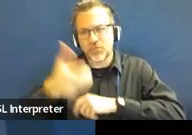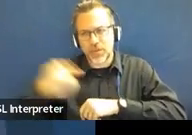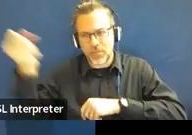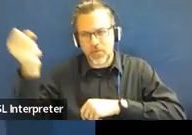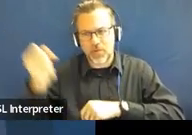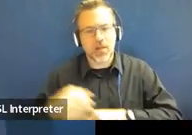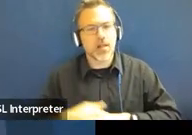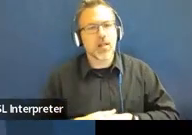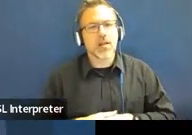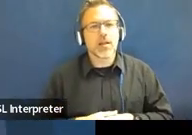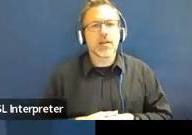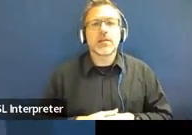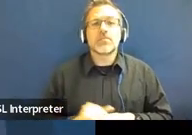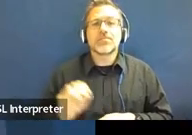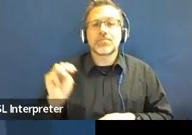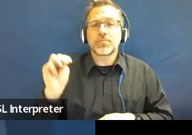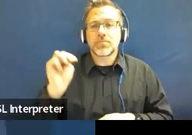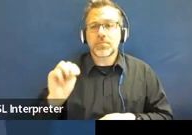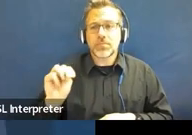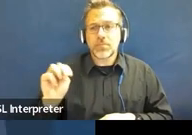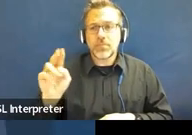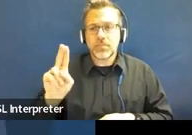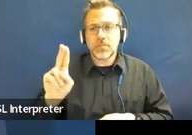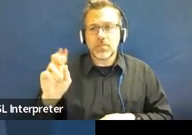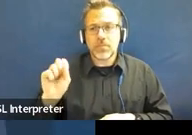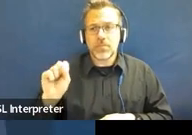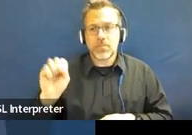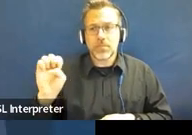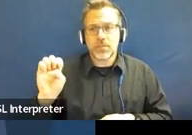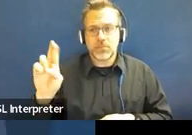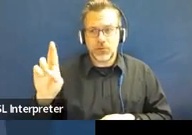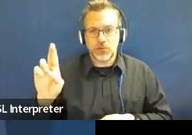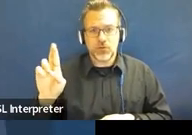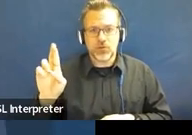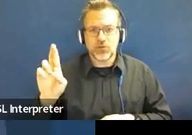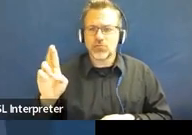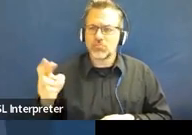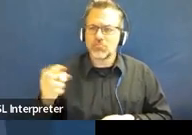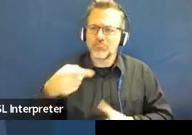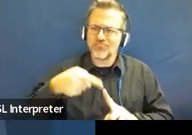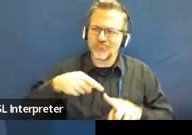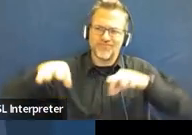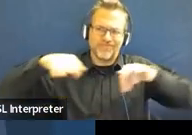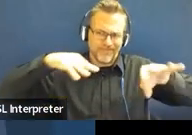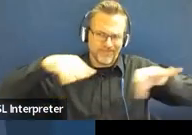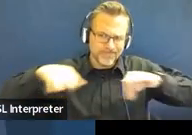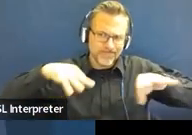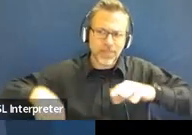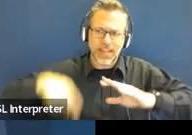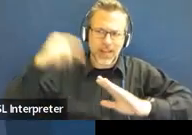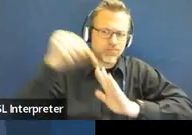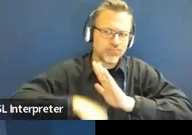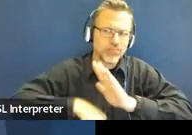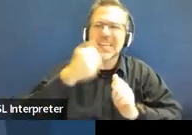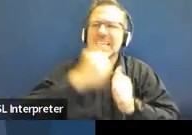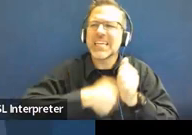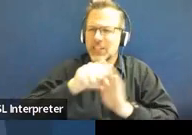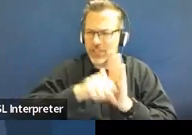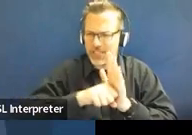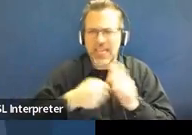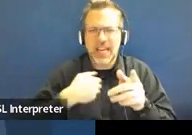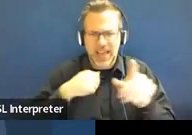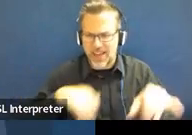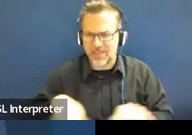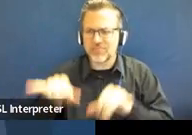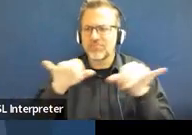So, MUSER outlines what disciplinary removals look like, and each state does that as well. And we